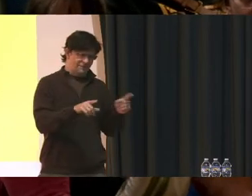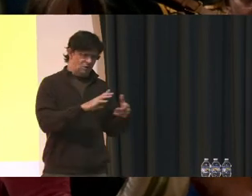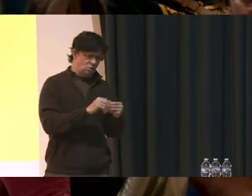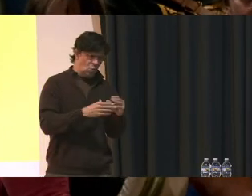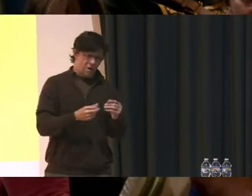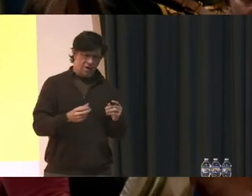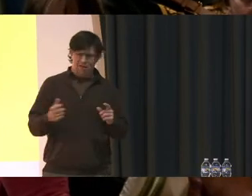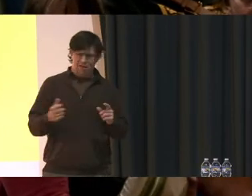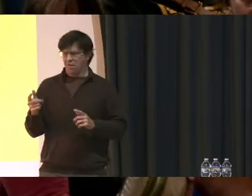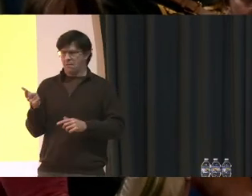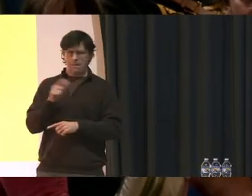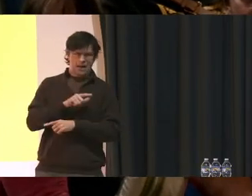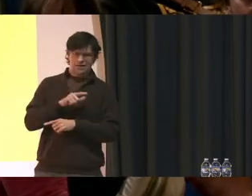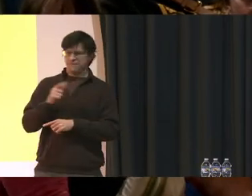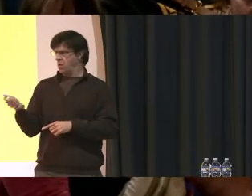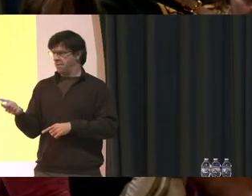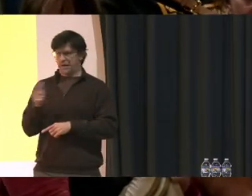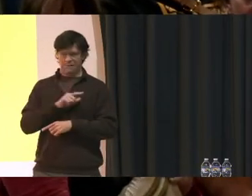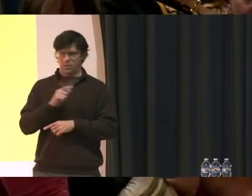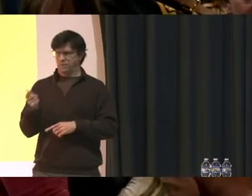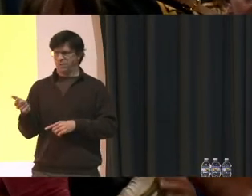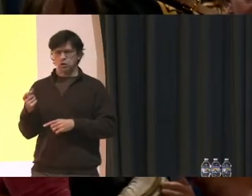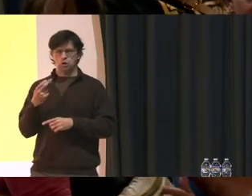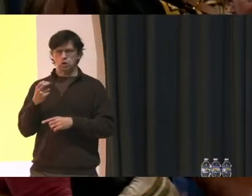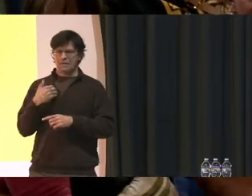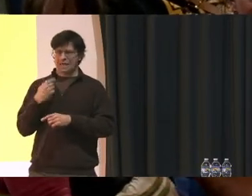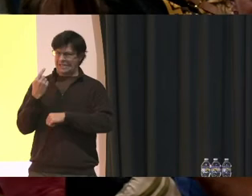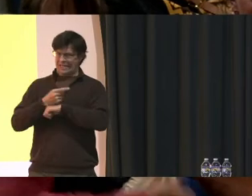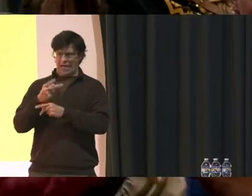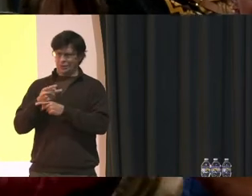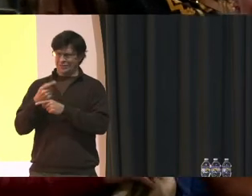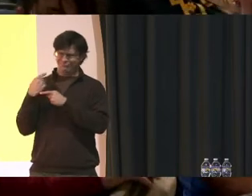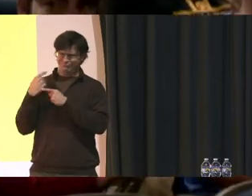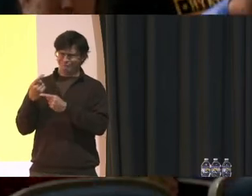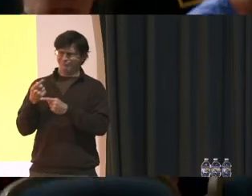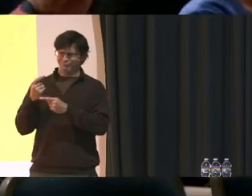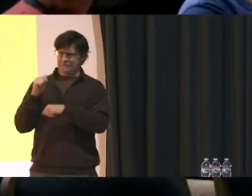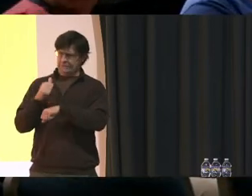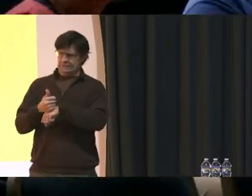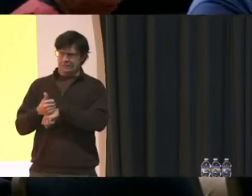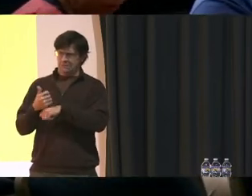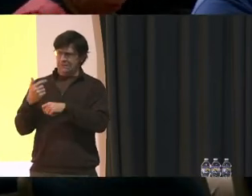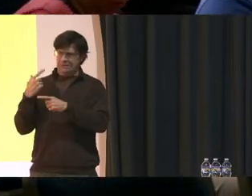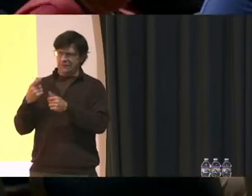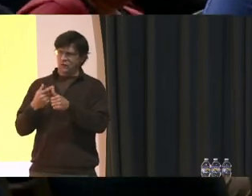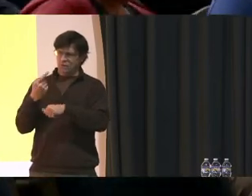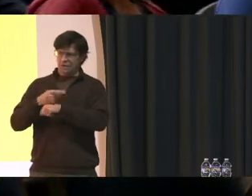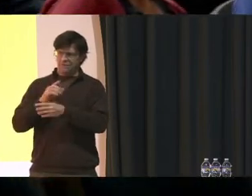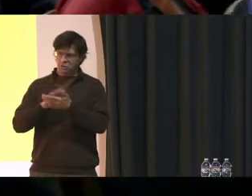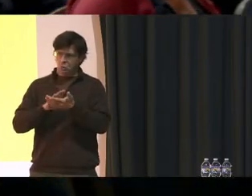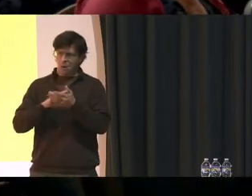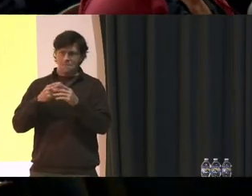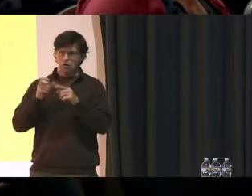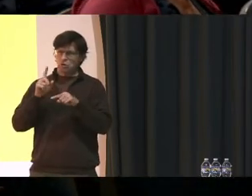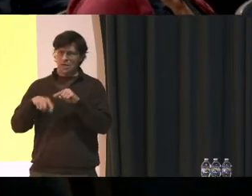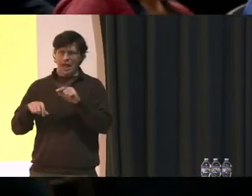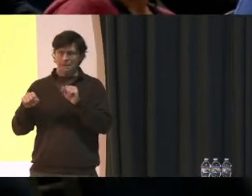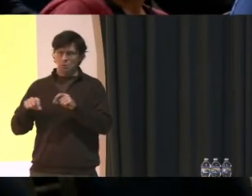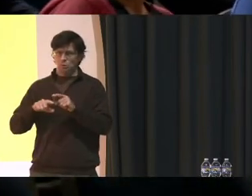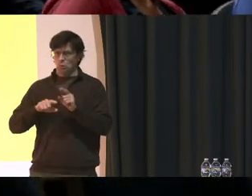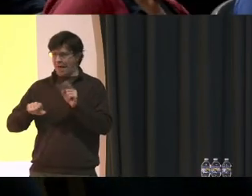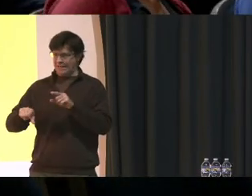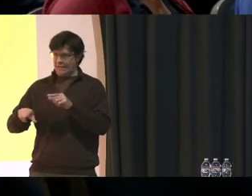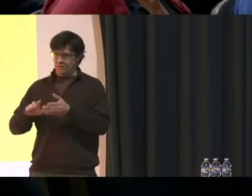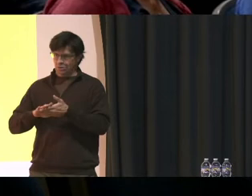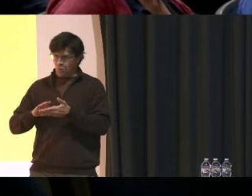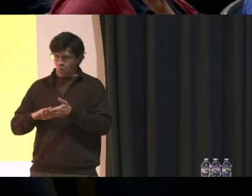back and forth. She has had daycare set up since the first day of school, but she hasn't been able to attend, and that's